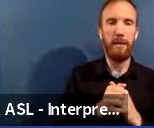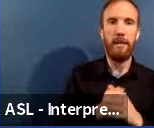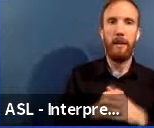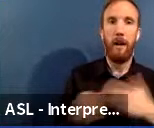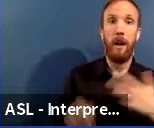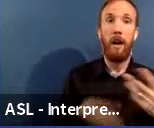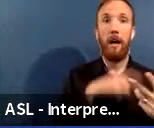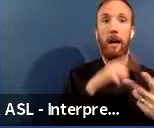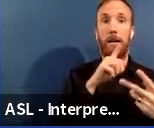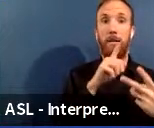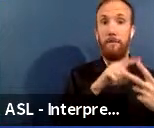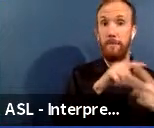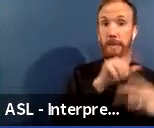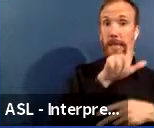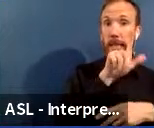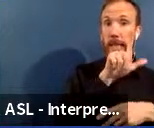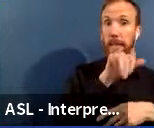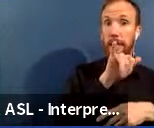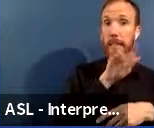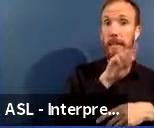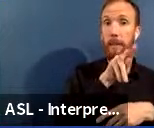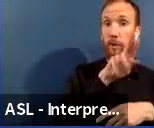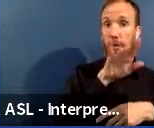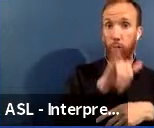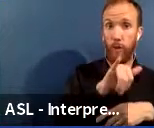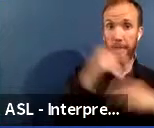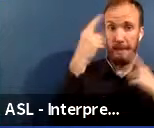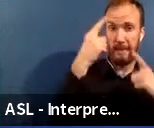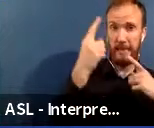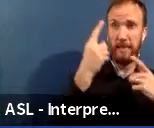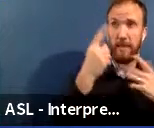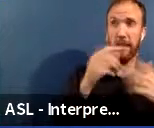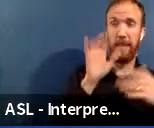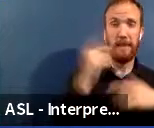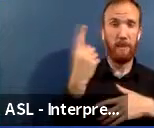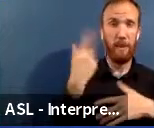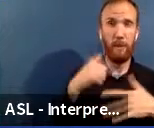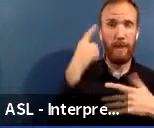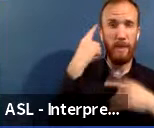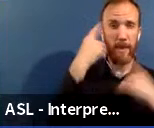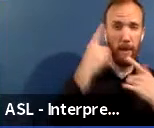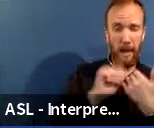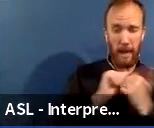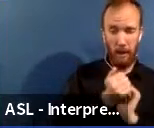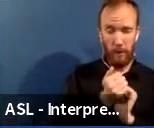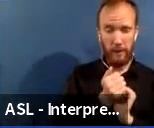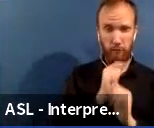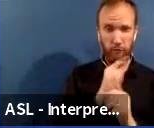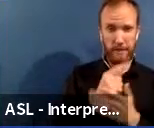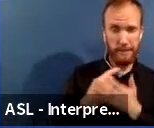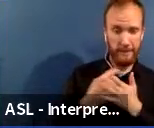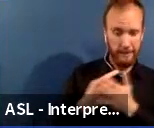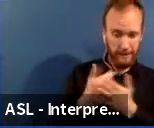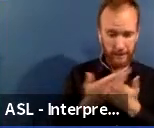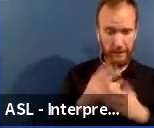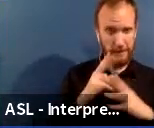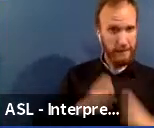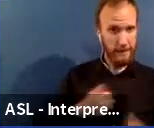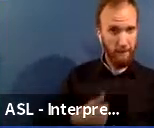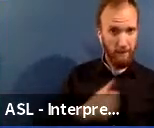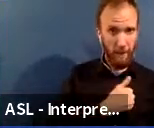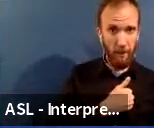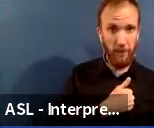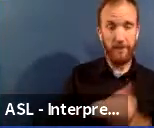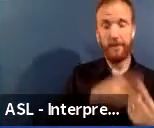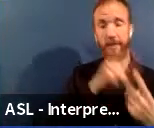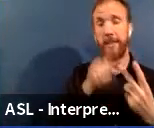way of addressing our mindsets, like what are the hard conversations we need to have with ourselves. Inclusive partnerships is about bringing different stakeholder